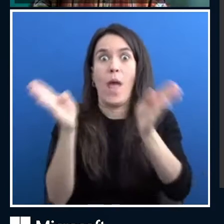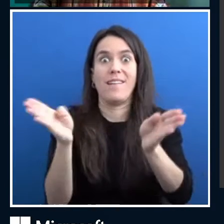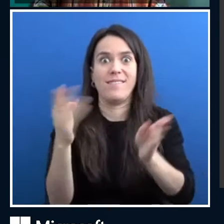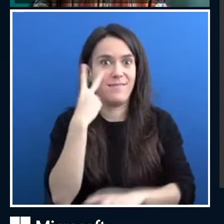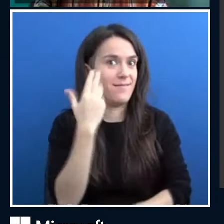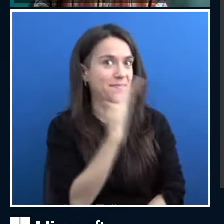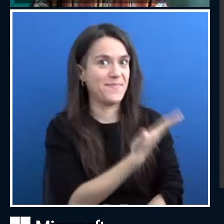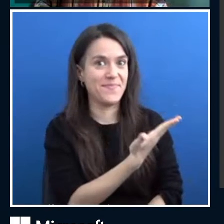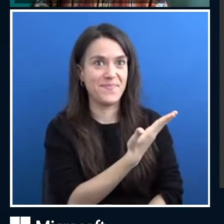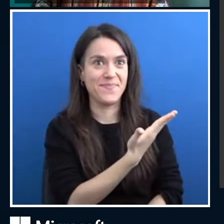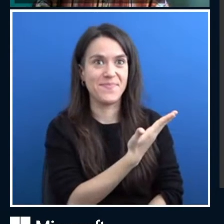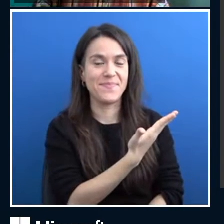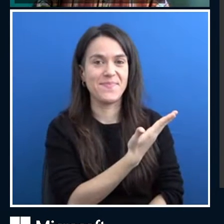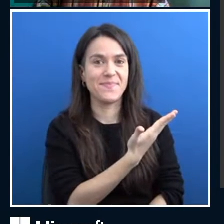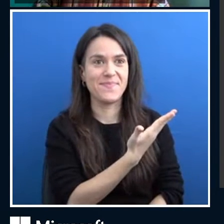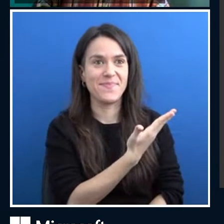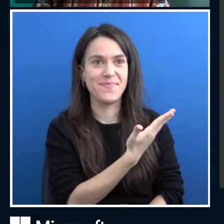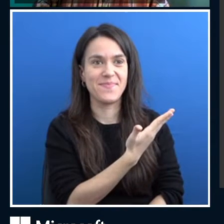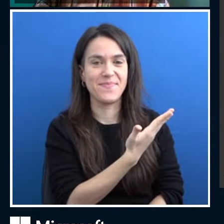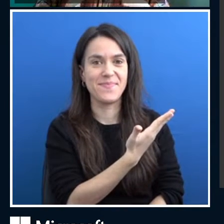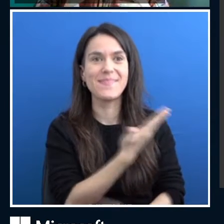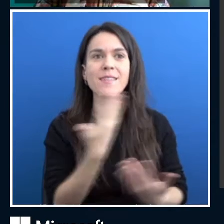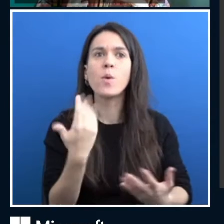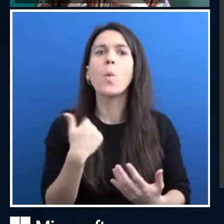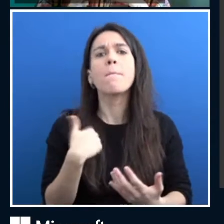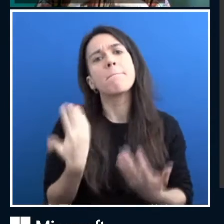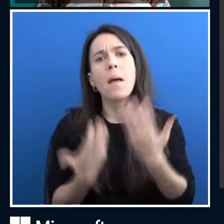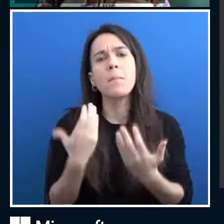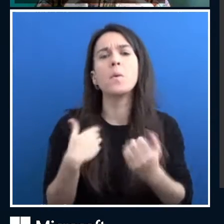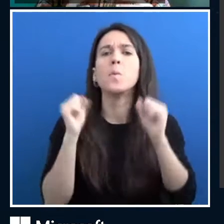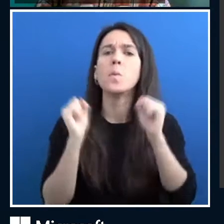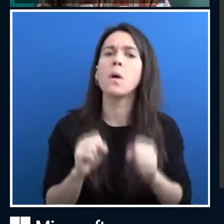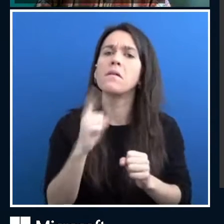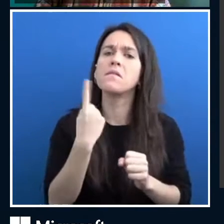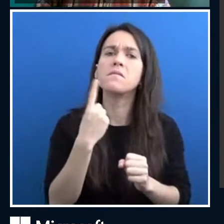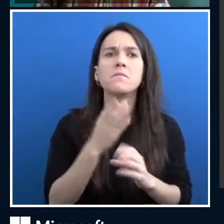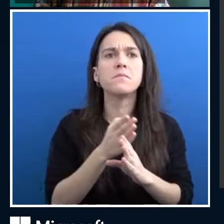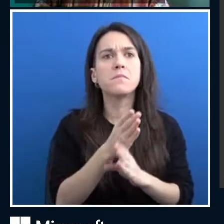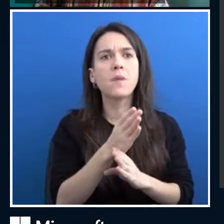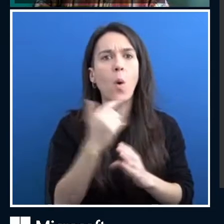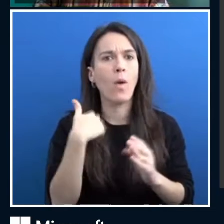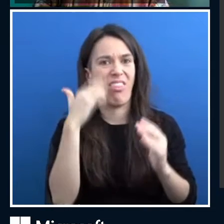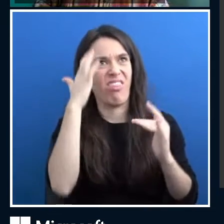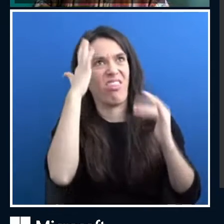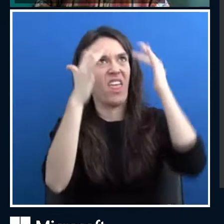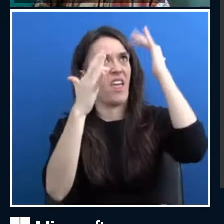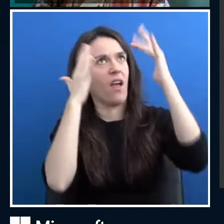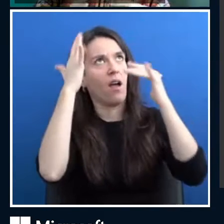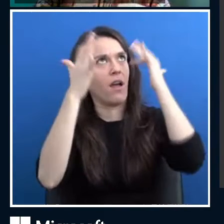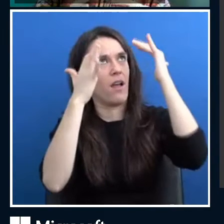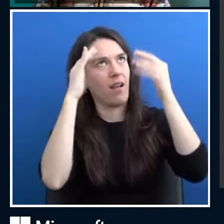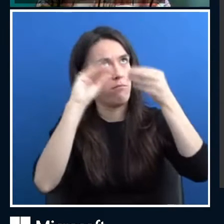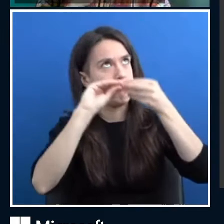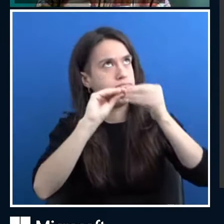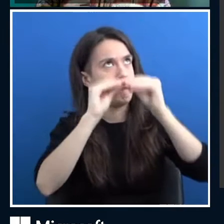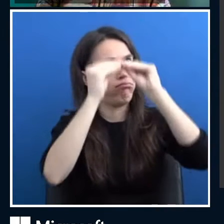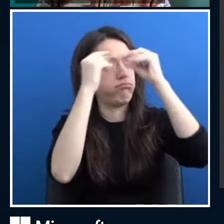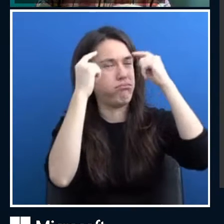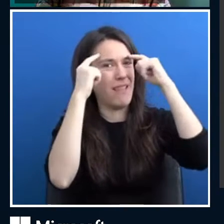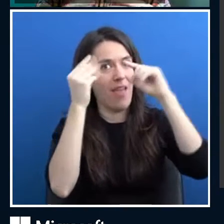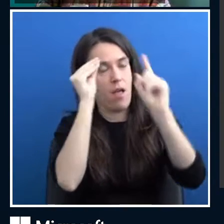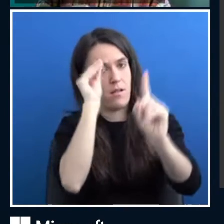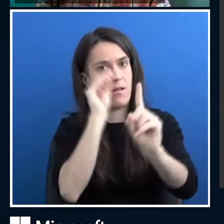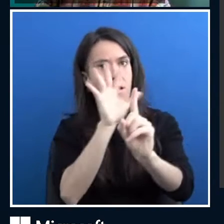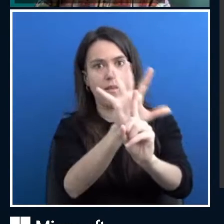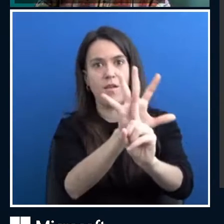represent the same behavior. We can try to figure out how we are thinking, right? Because probably most people think in